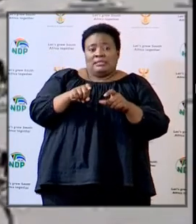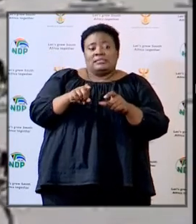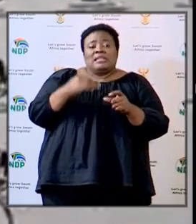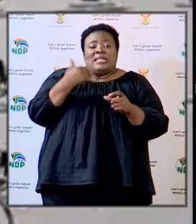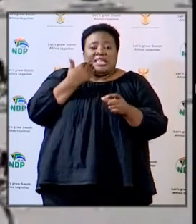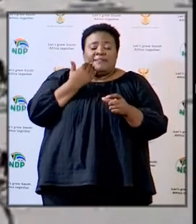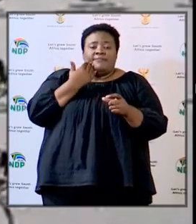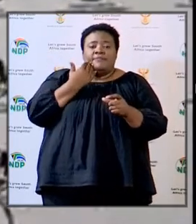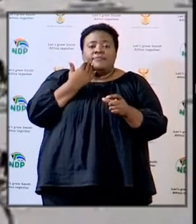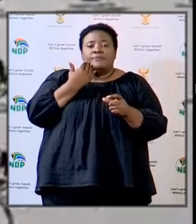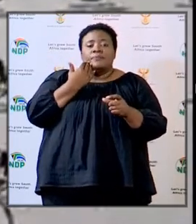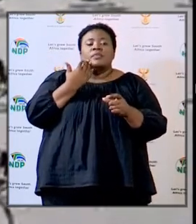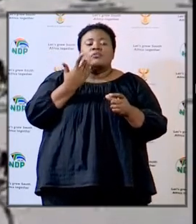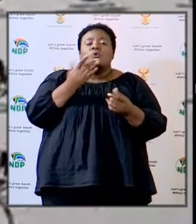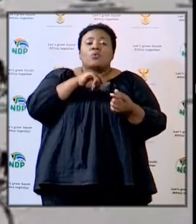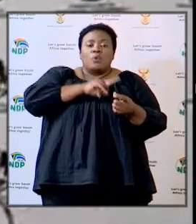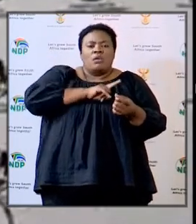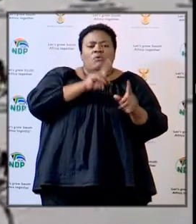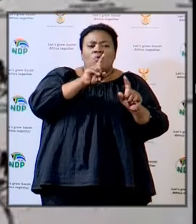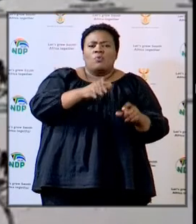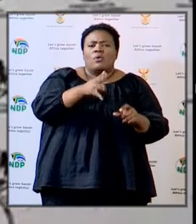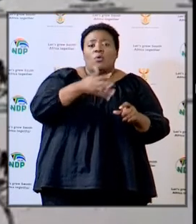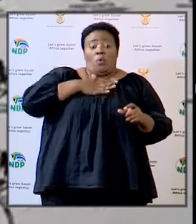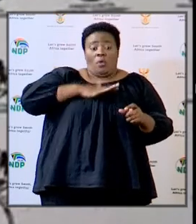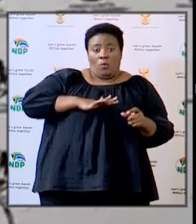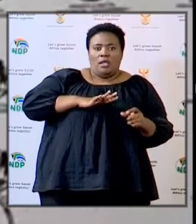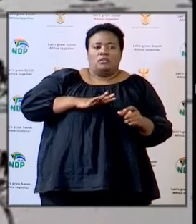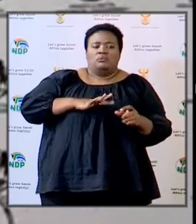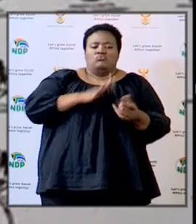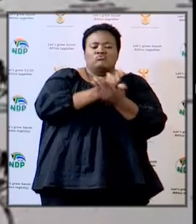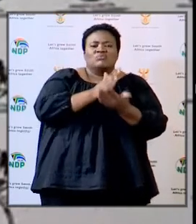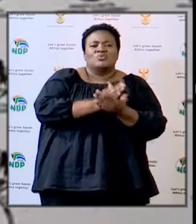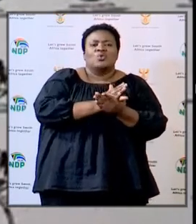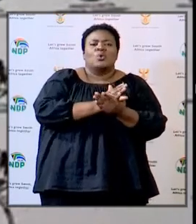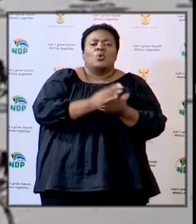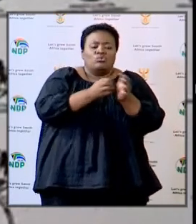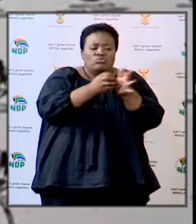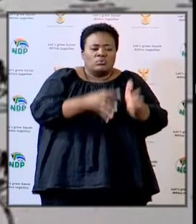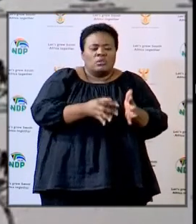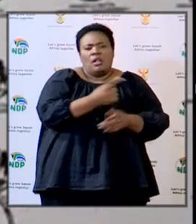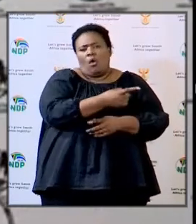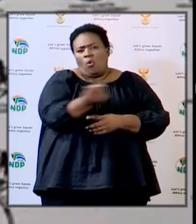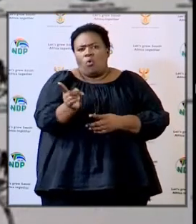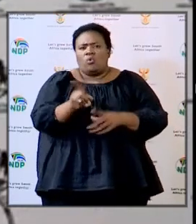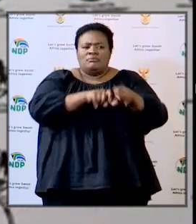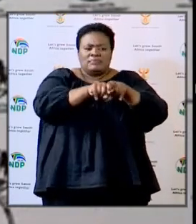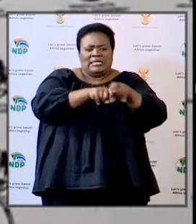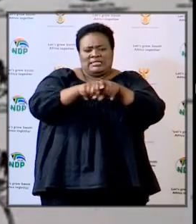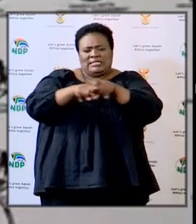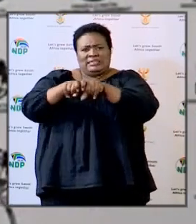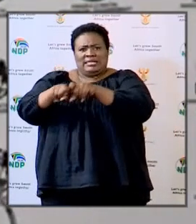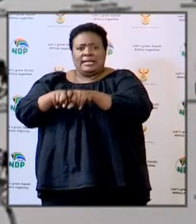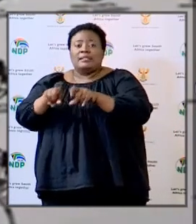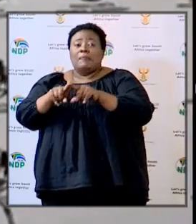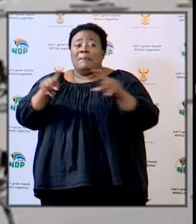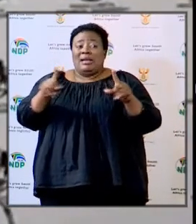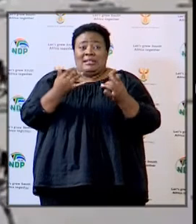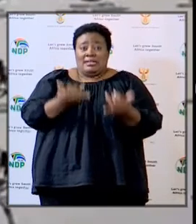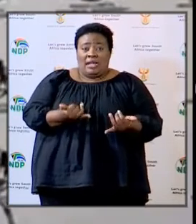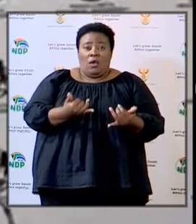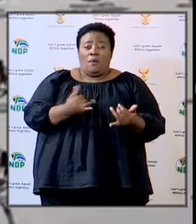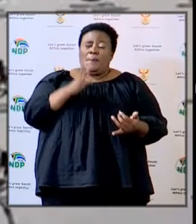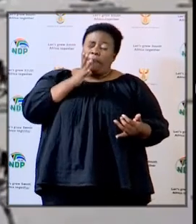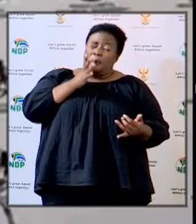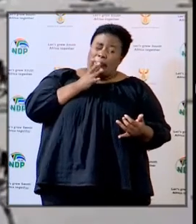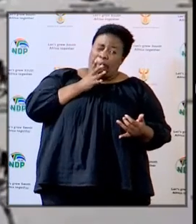testing every learner and all the teachers as it were but we have been advised by the department of health that their experience in quite